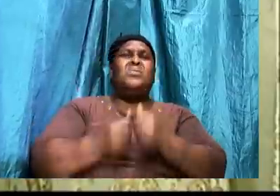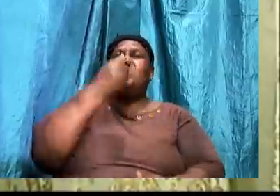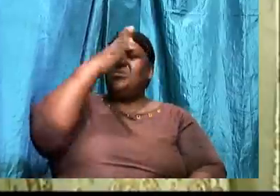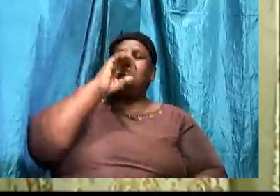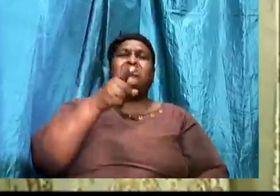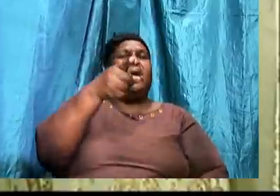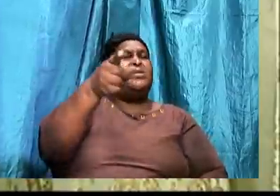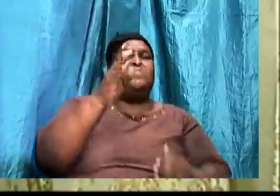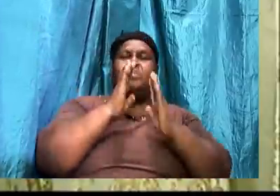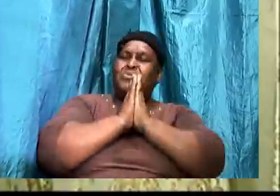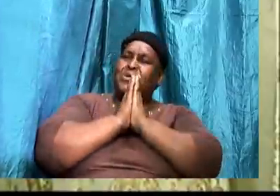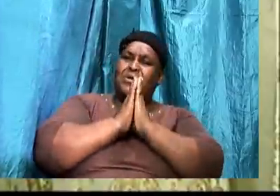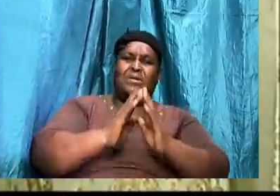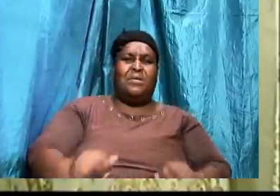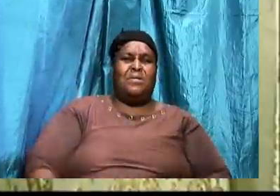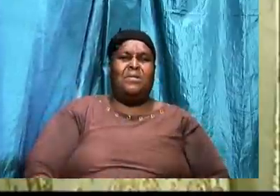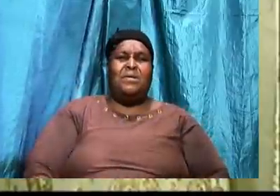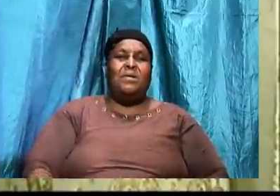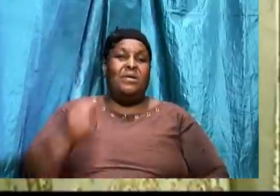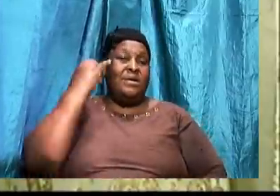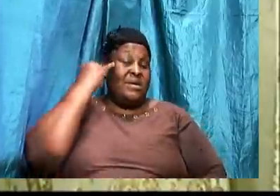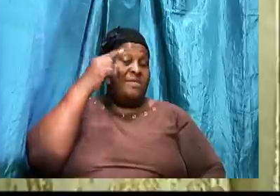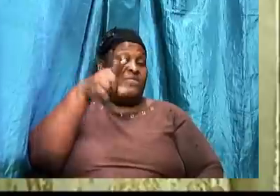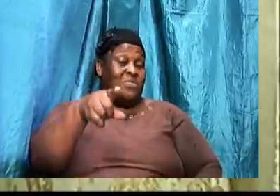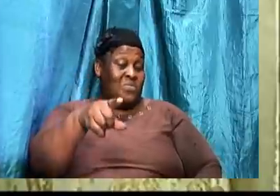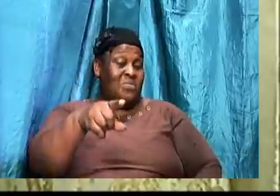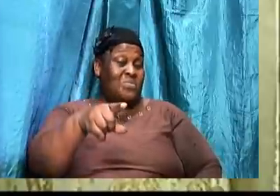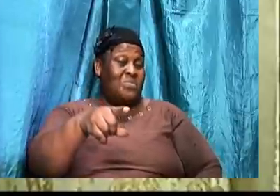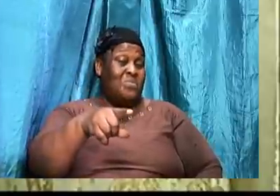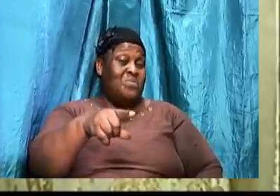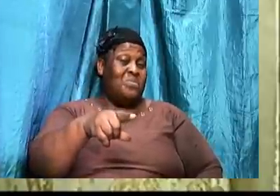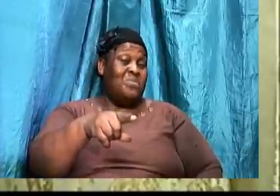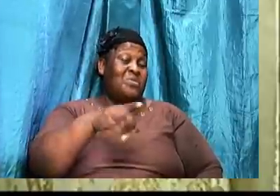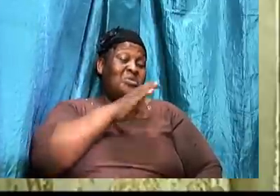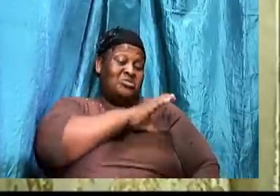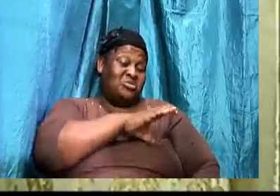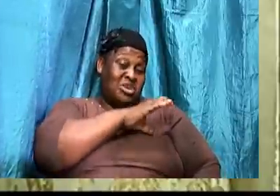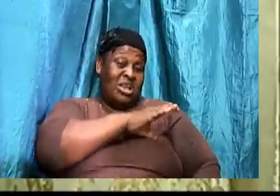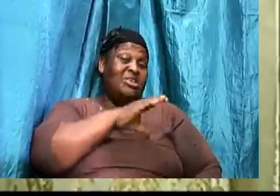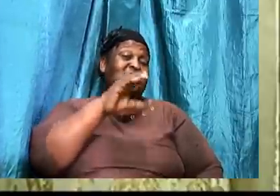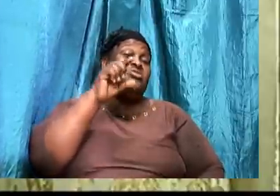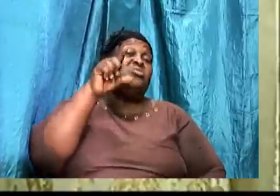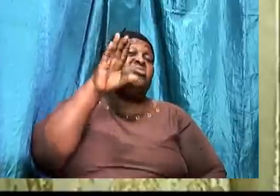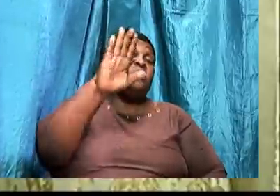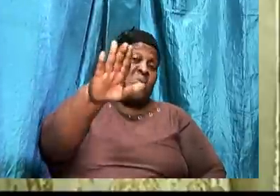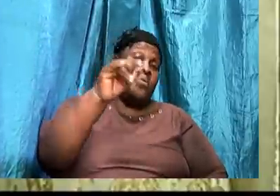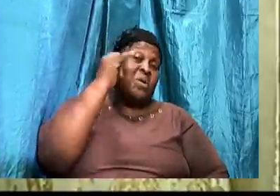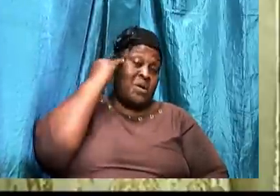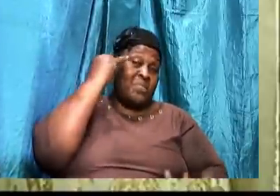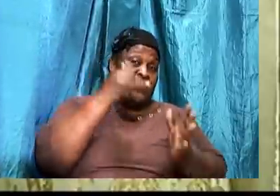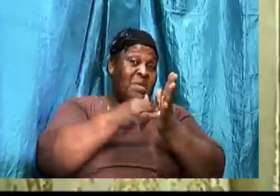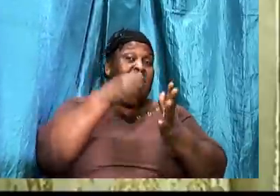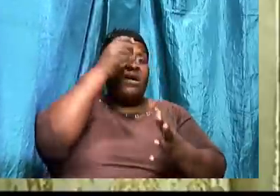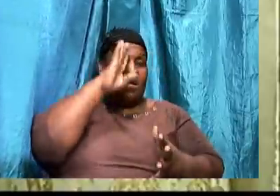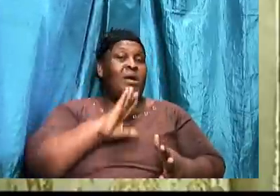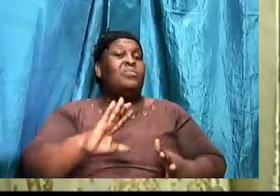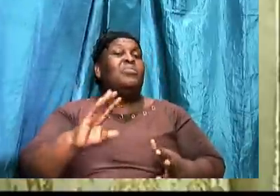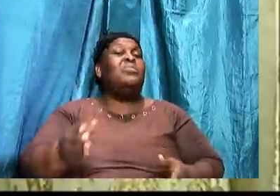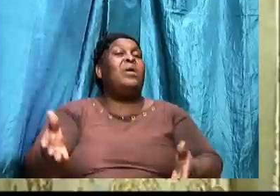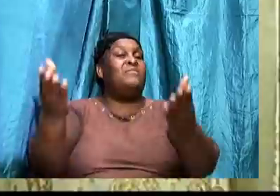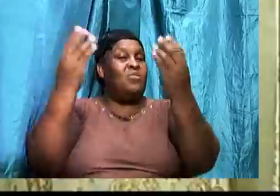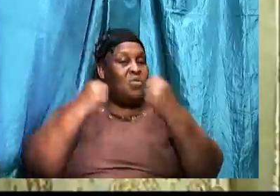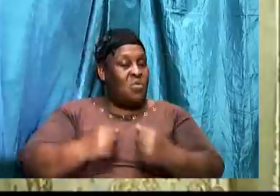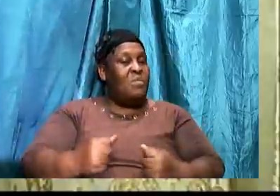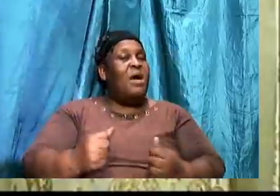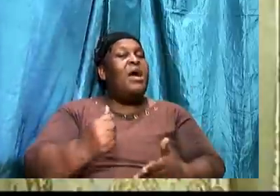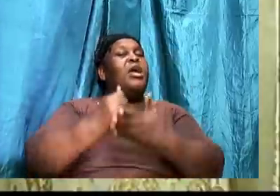If you were a child of God. Challenging your identity. God would have stepped in. And he would have delivered you. Long